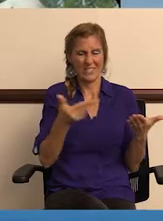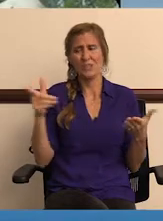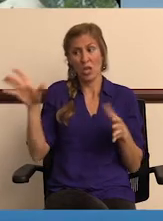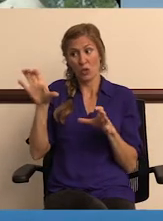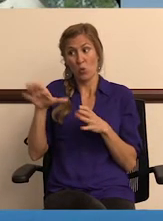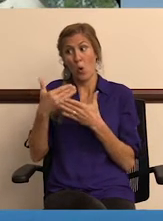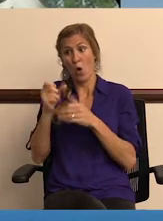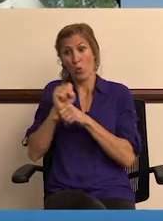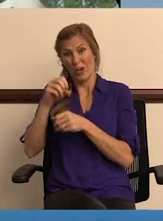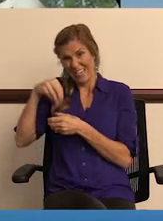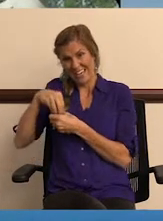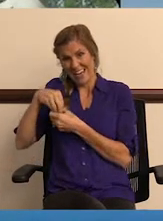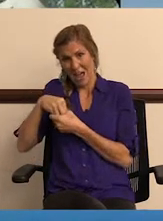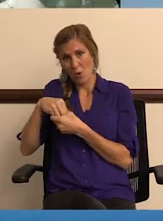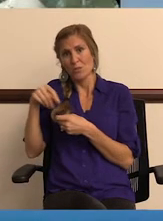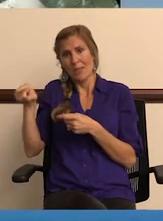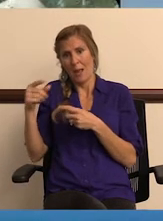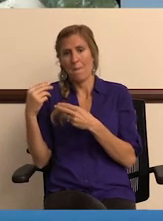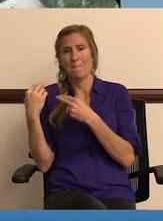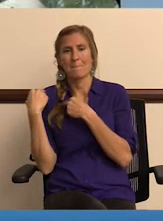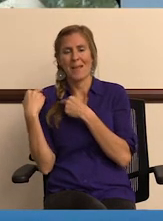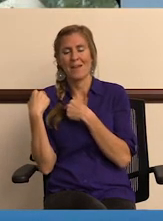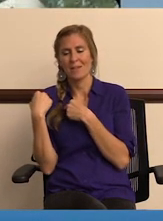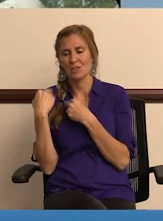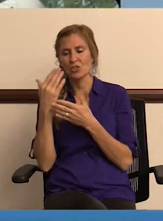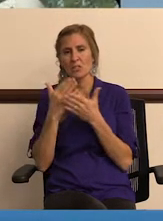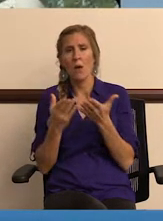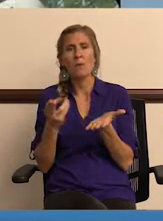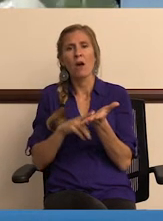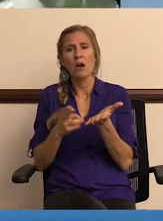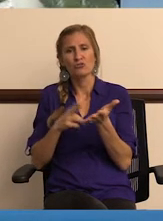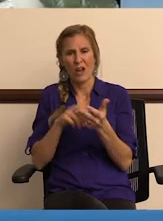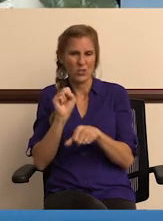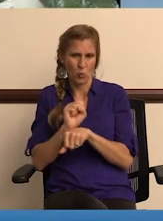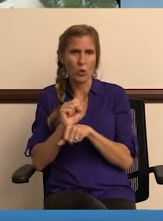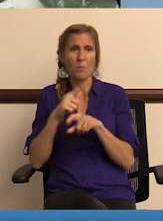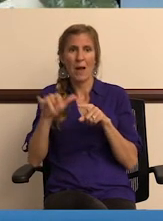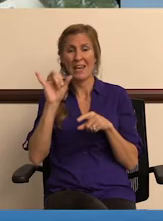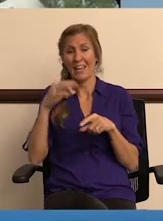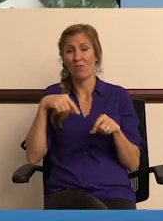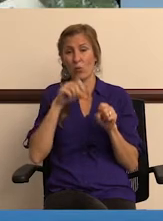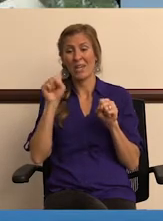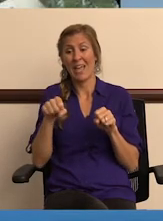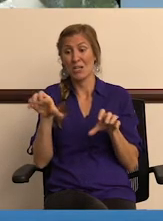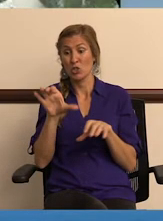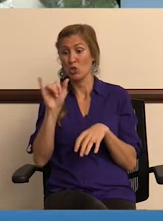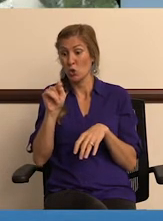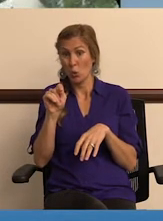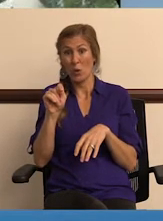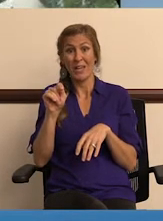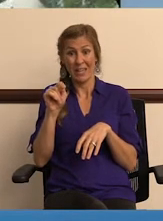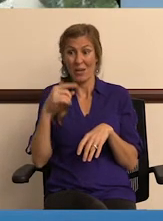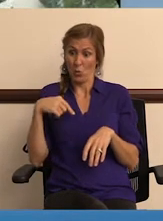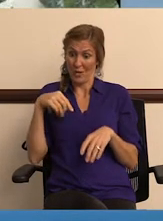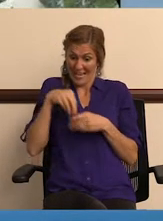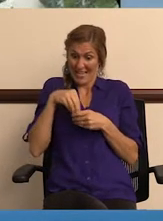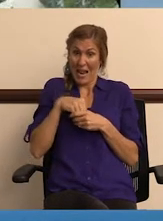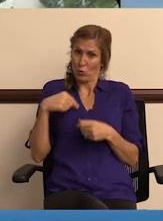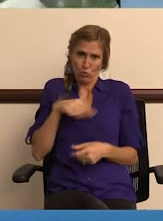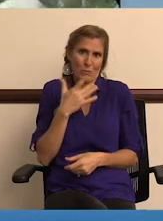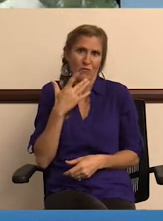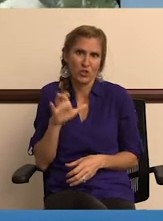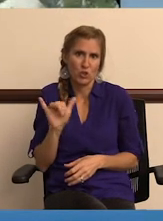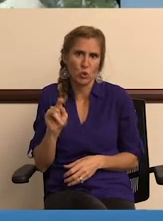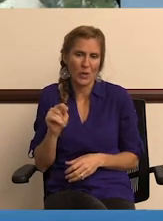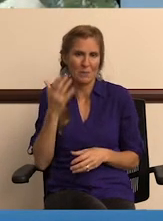They do most of the work in-house. They do manage some contracted work. But if we can do it in-house,